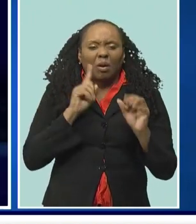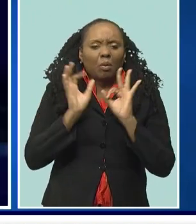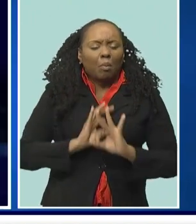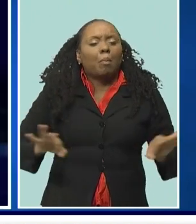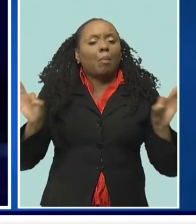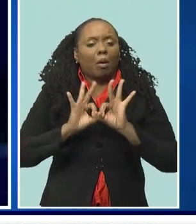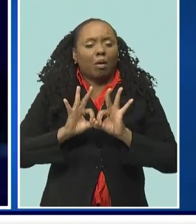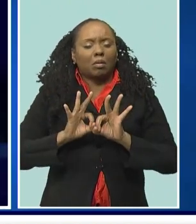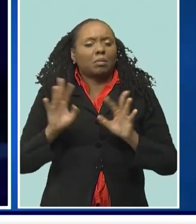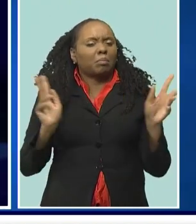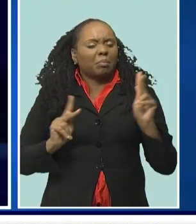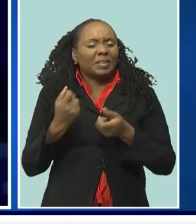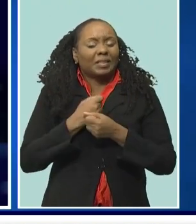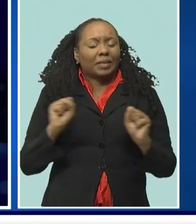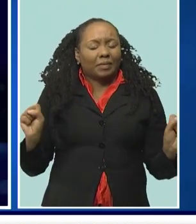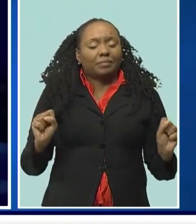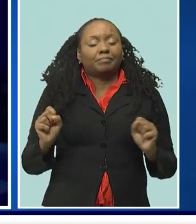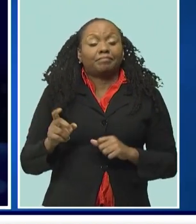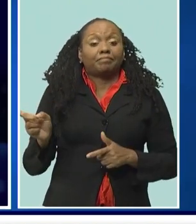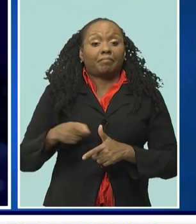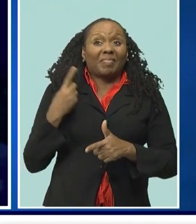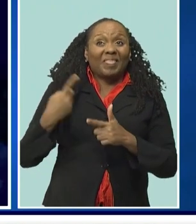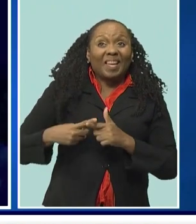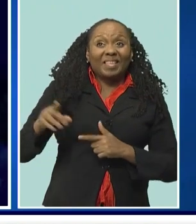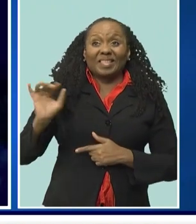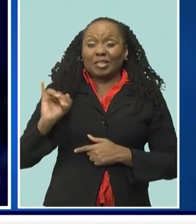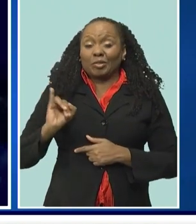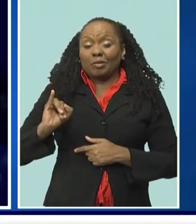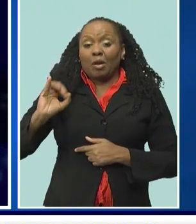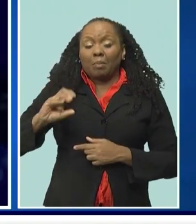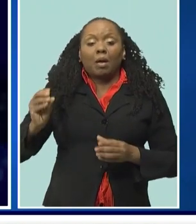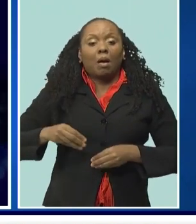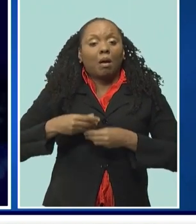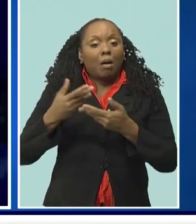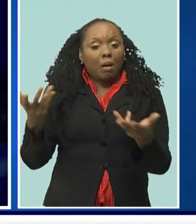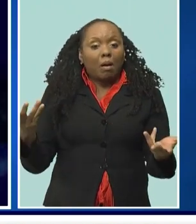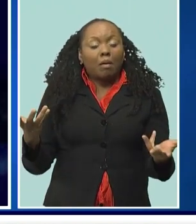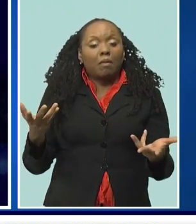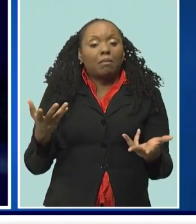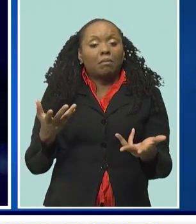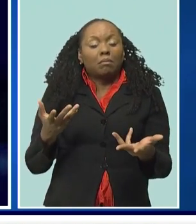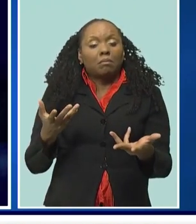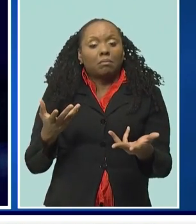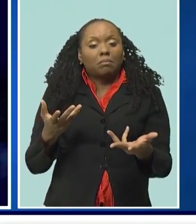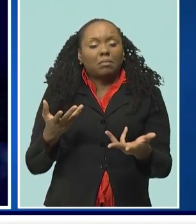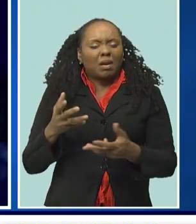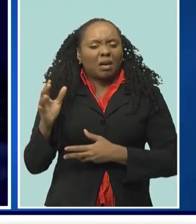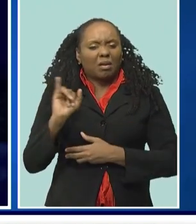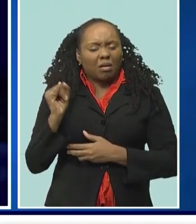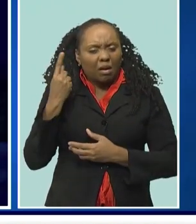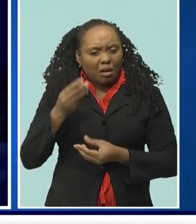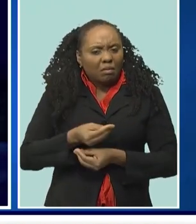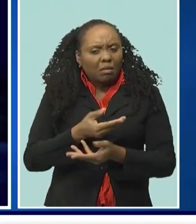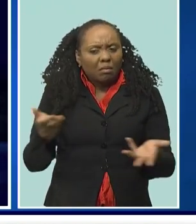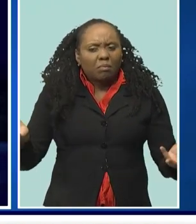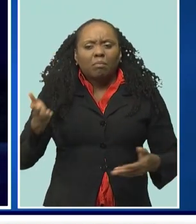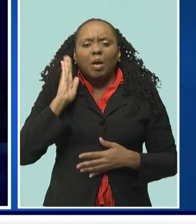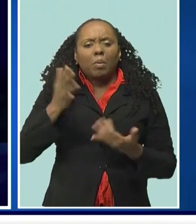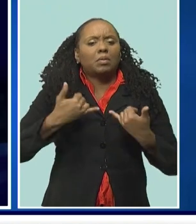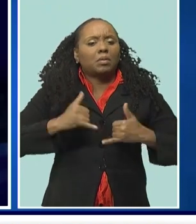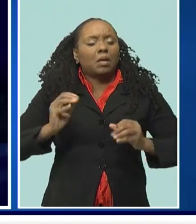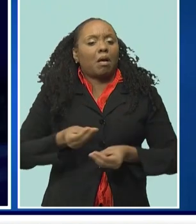reasonable. But then the insurance companies did offer cover to the event, and we will offer cover to future